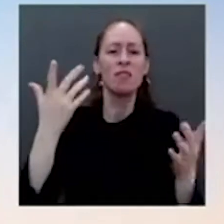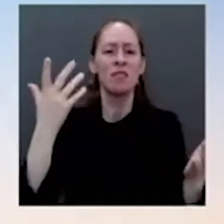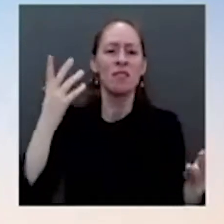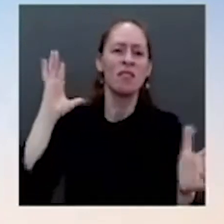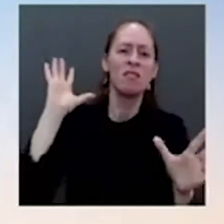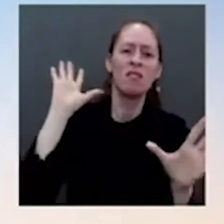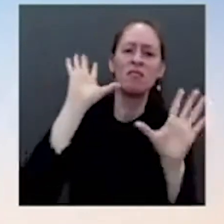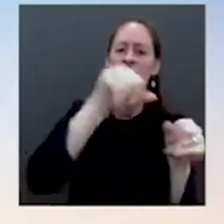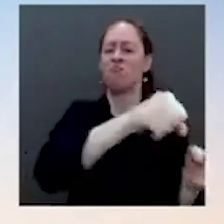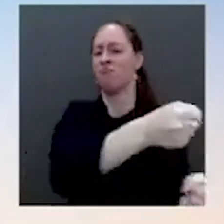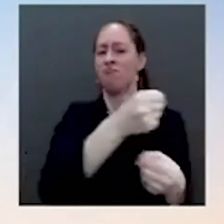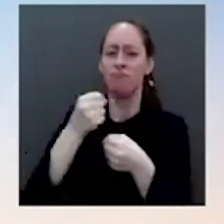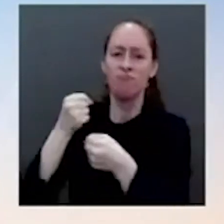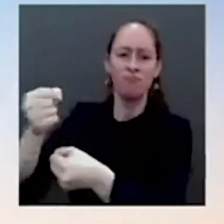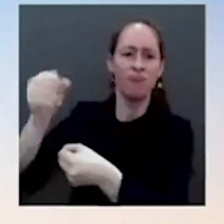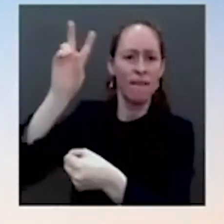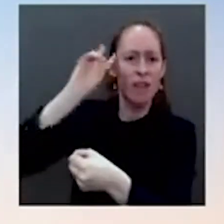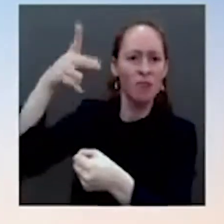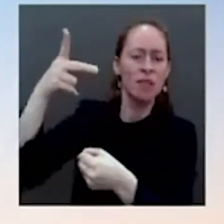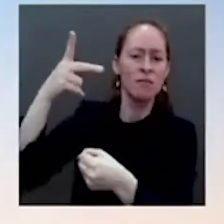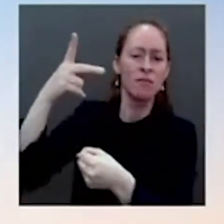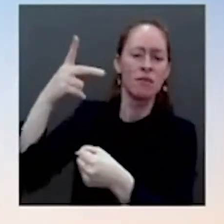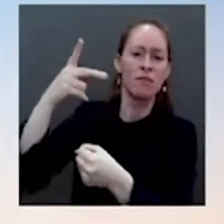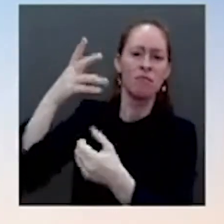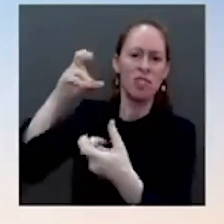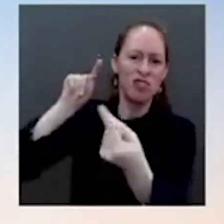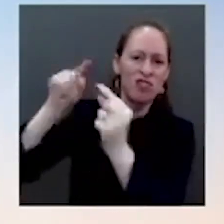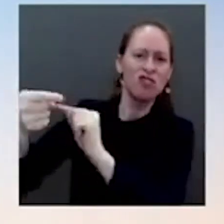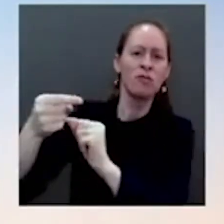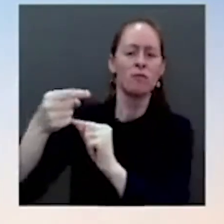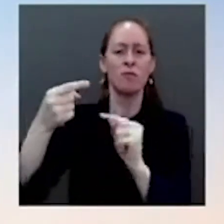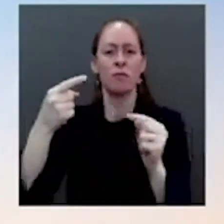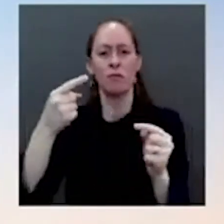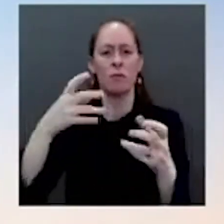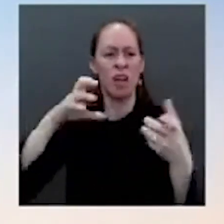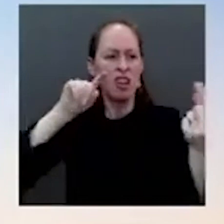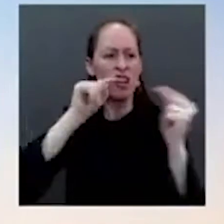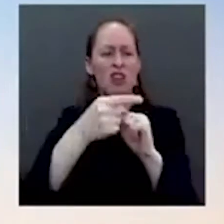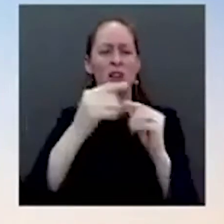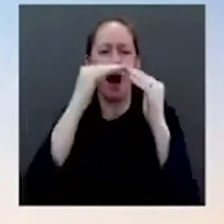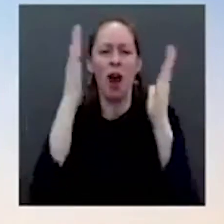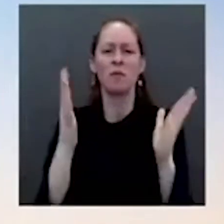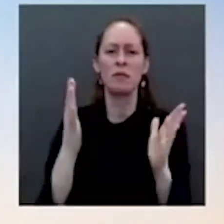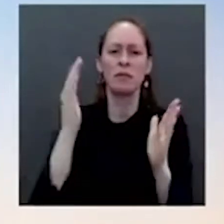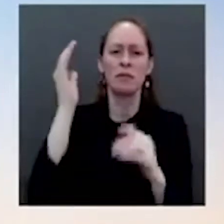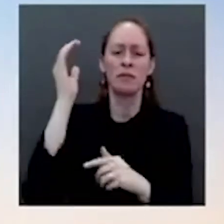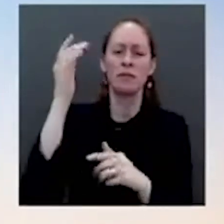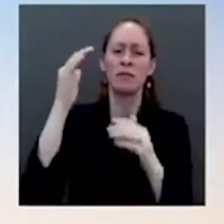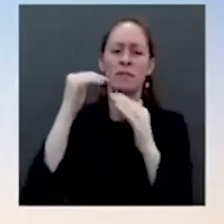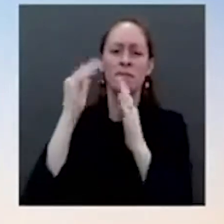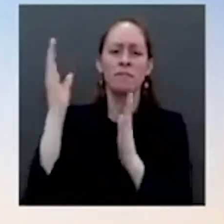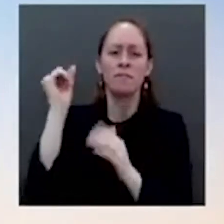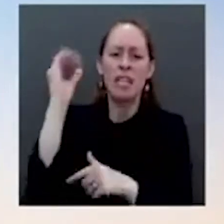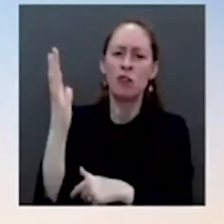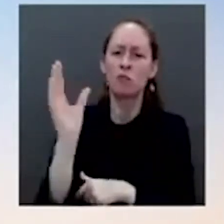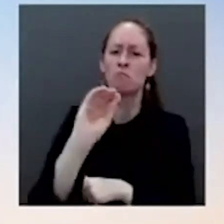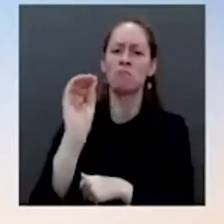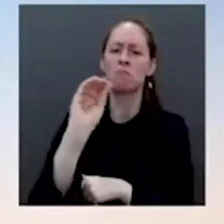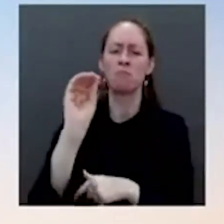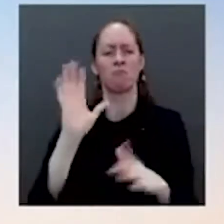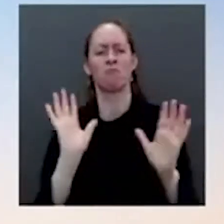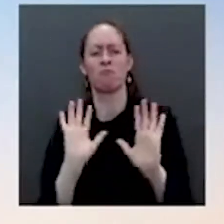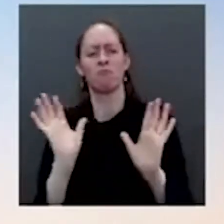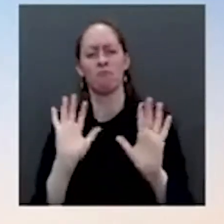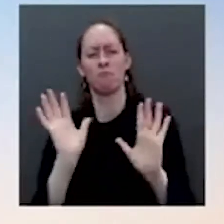analyzing comparisons of moments in history, I would suggest that they be a part of solving the threats of democracy that